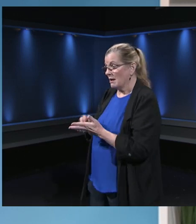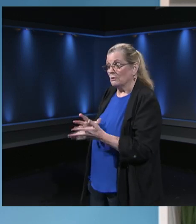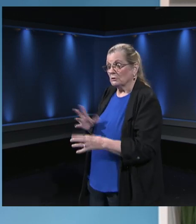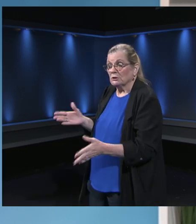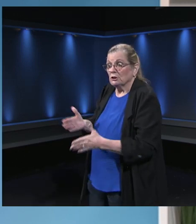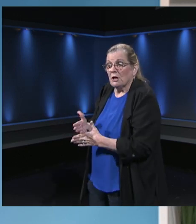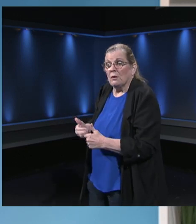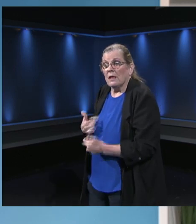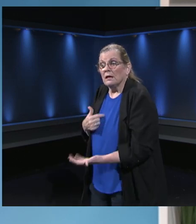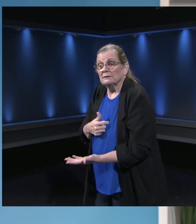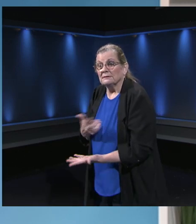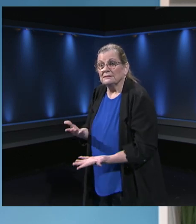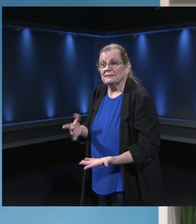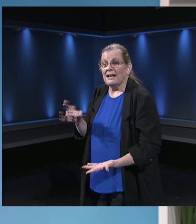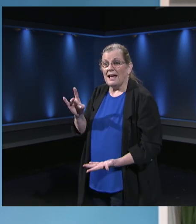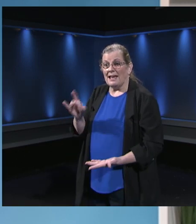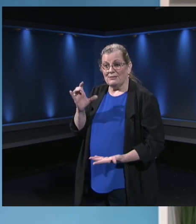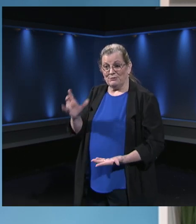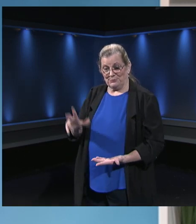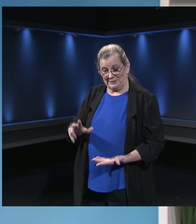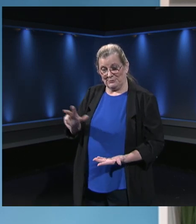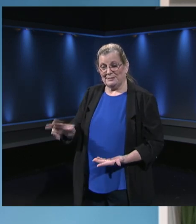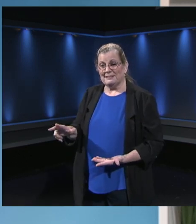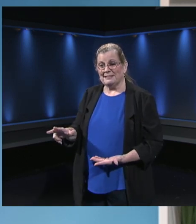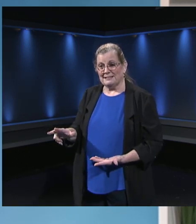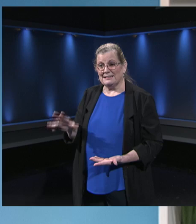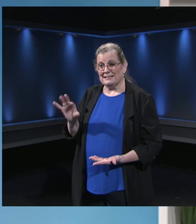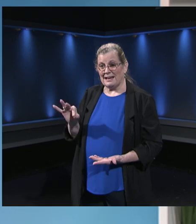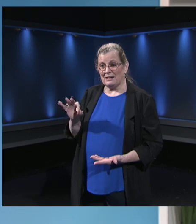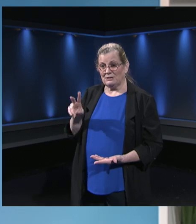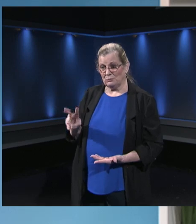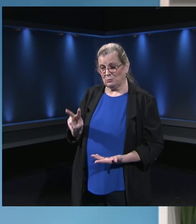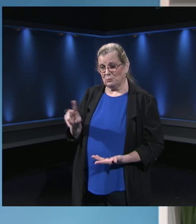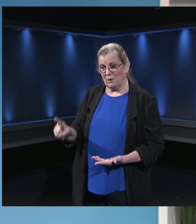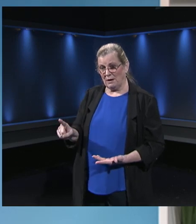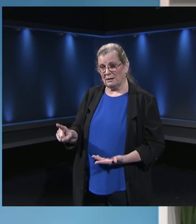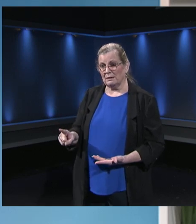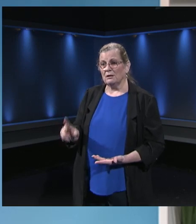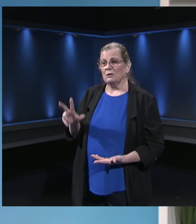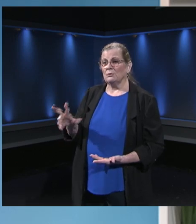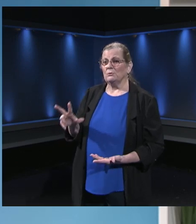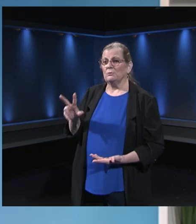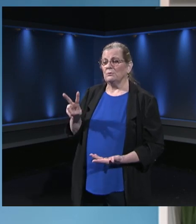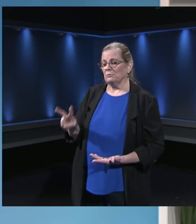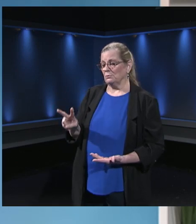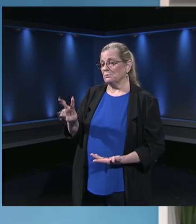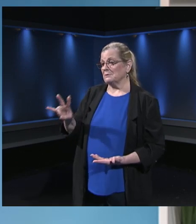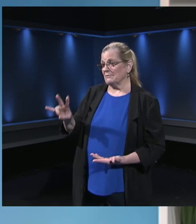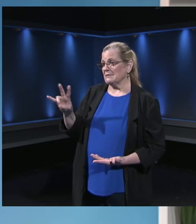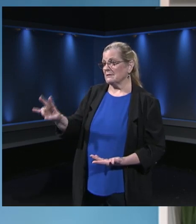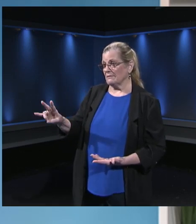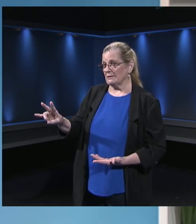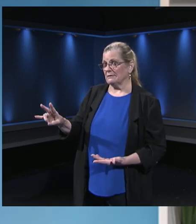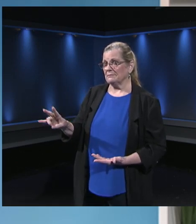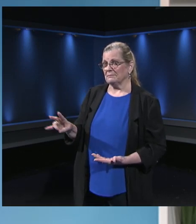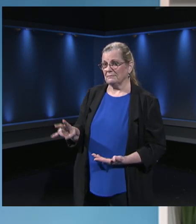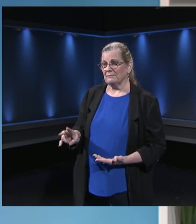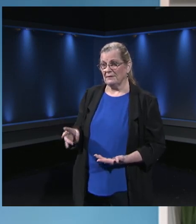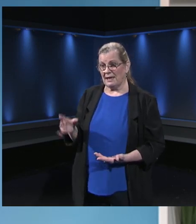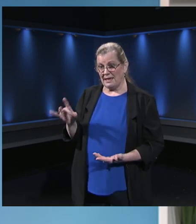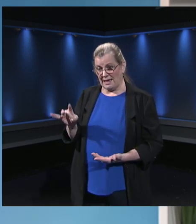833-921-3277. This suddenly feels like an infomercial, but I'll say it again. 833